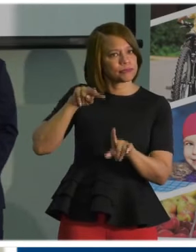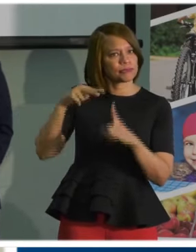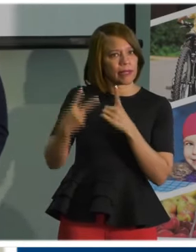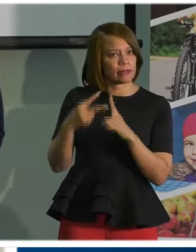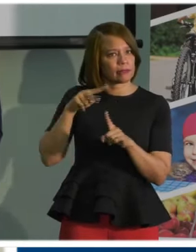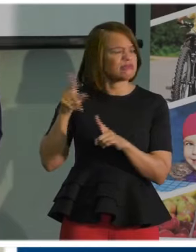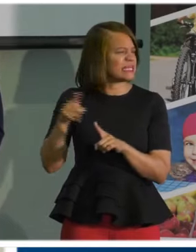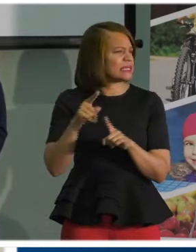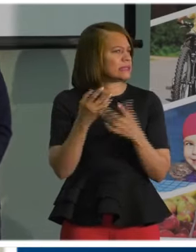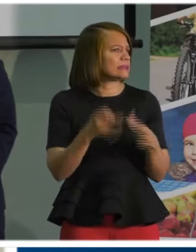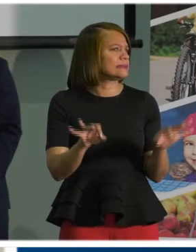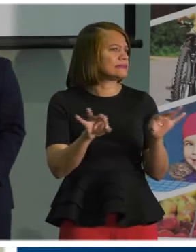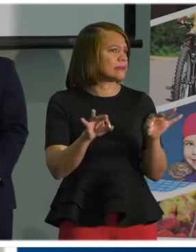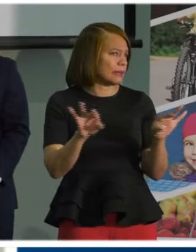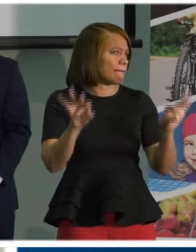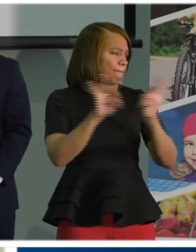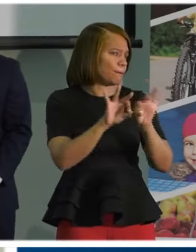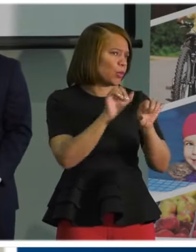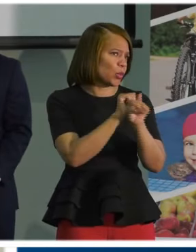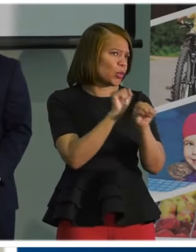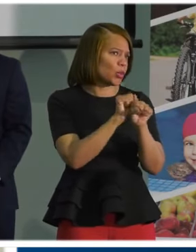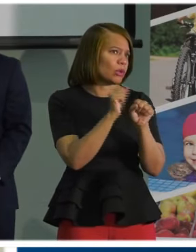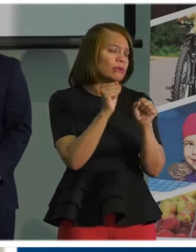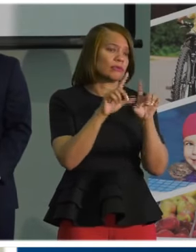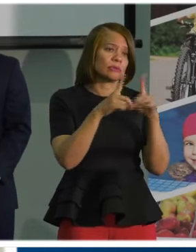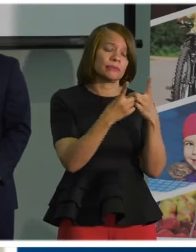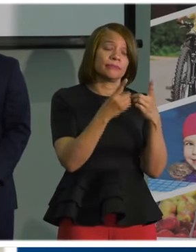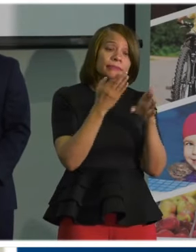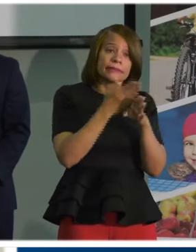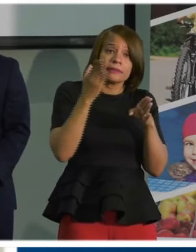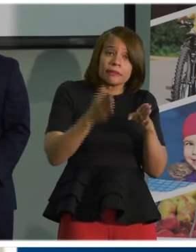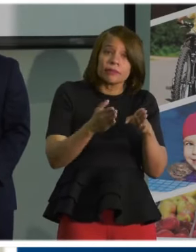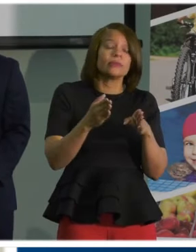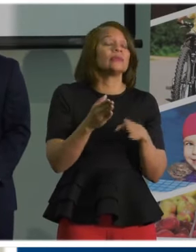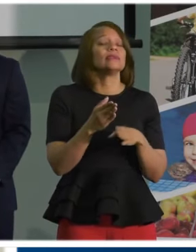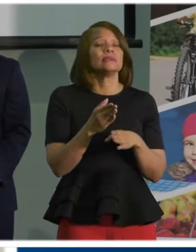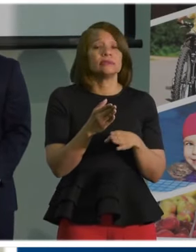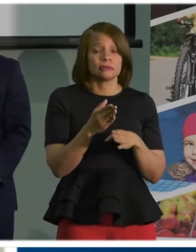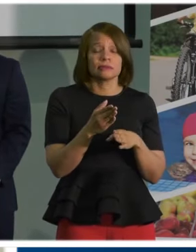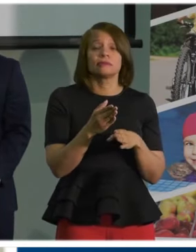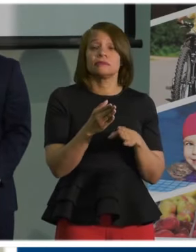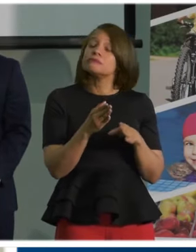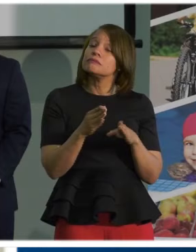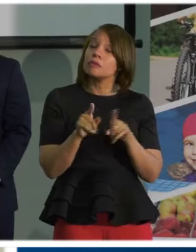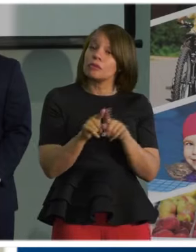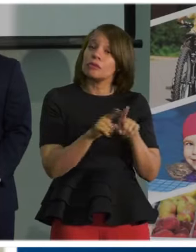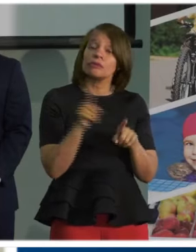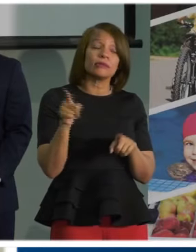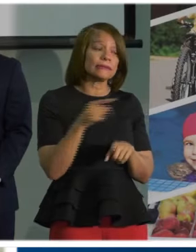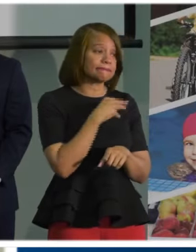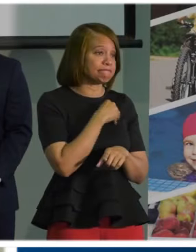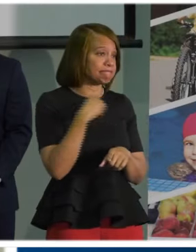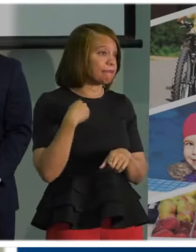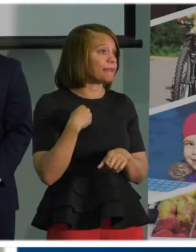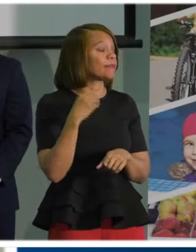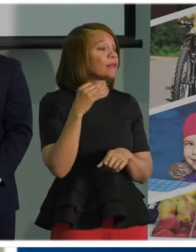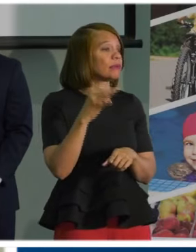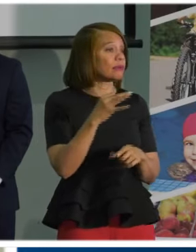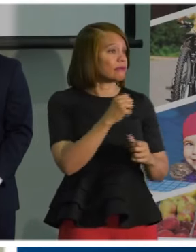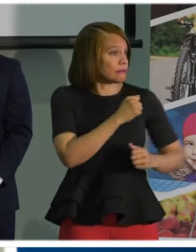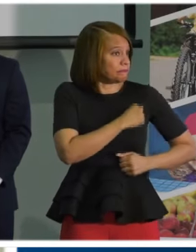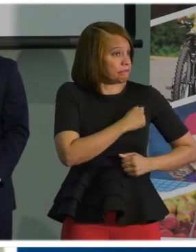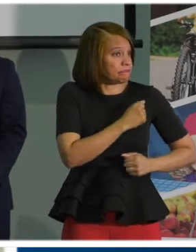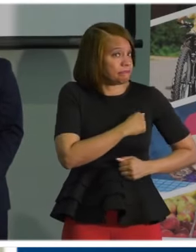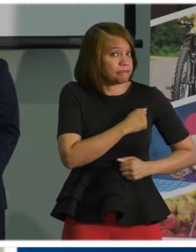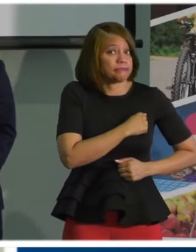work for the city in the Department of Neighborhoods. He's also, you know, a member of the Armed Forces,